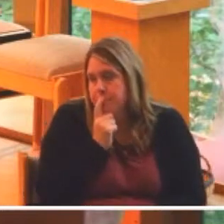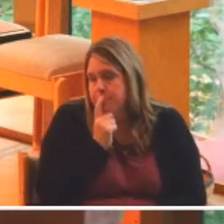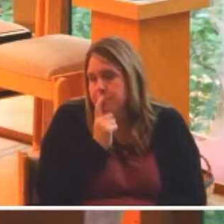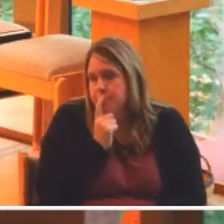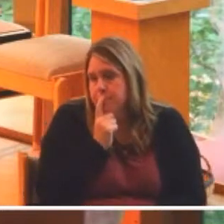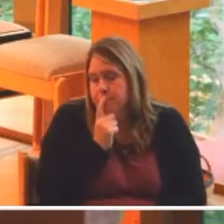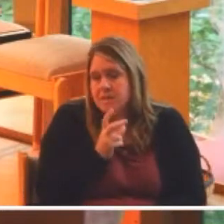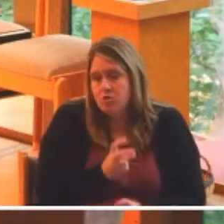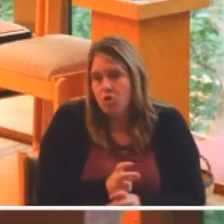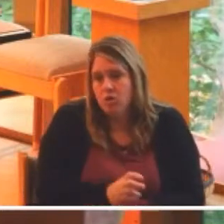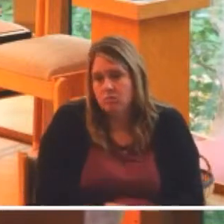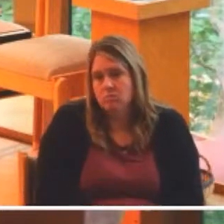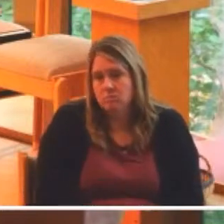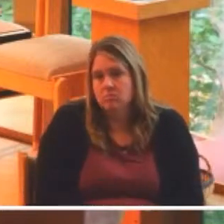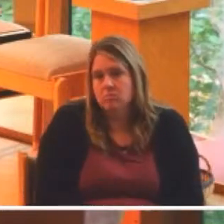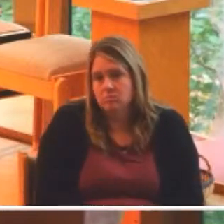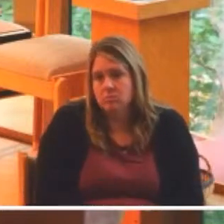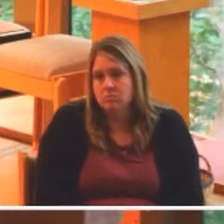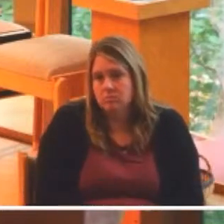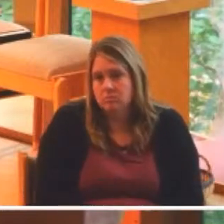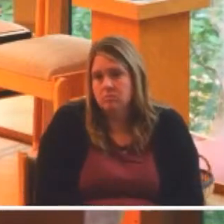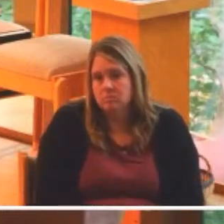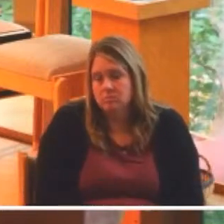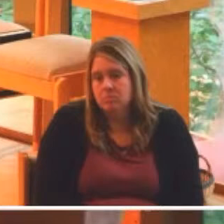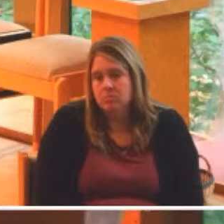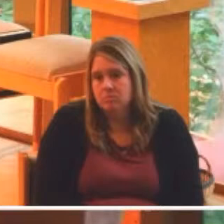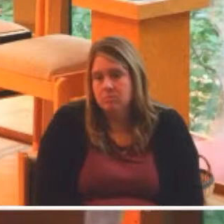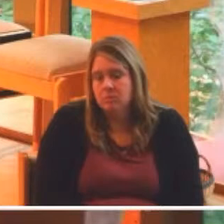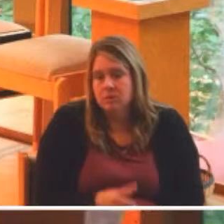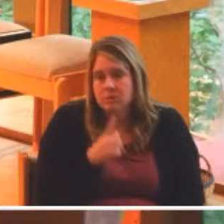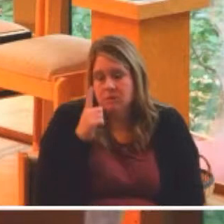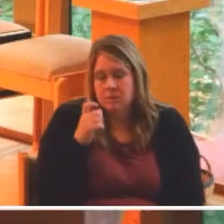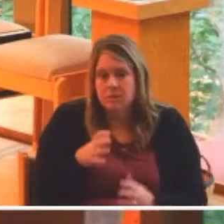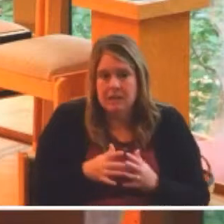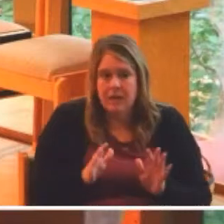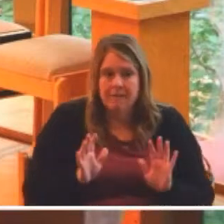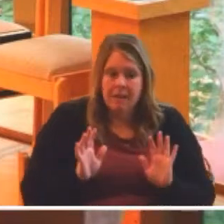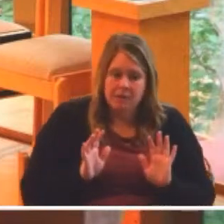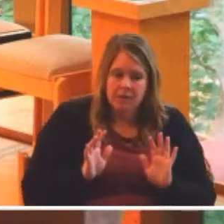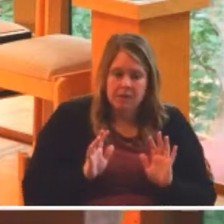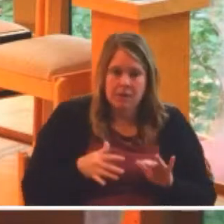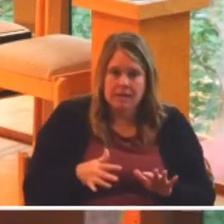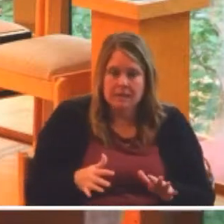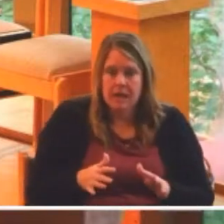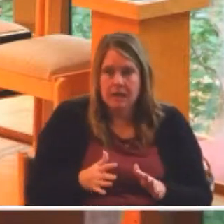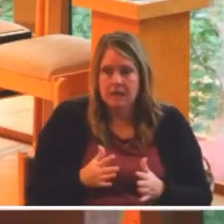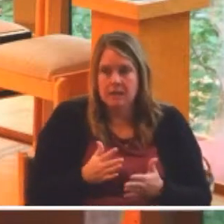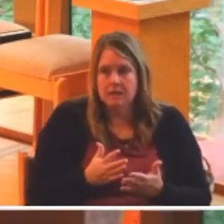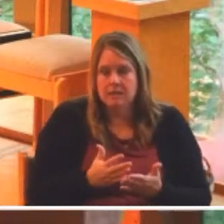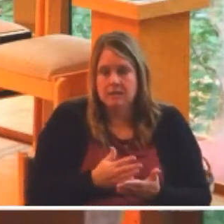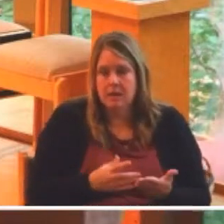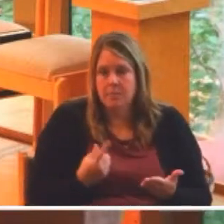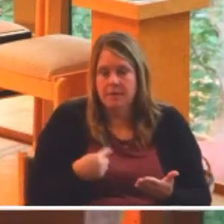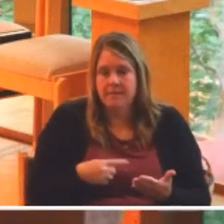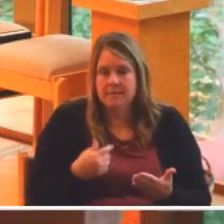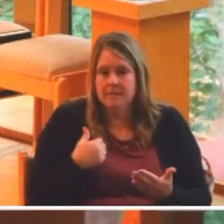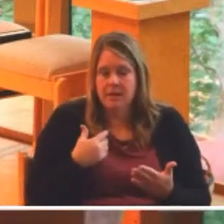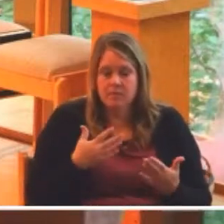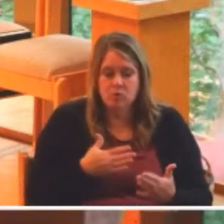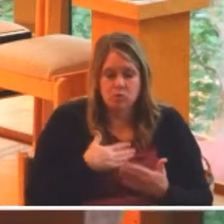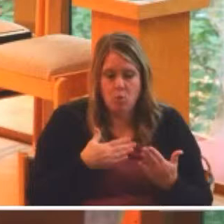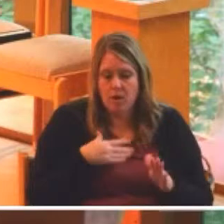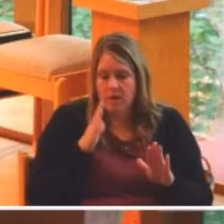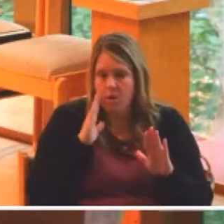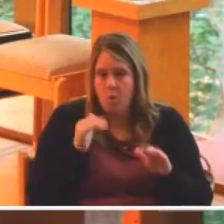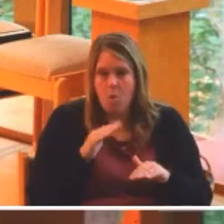It's hard. Because we enter this season with apprehension and anxiety, I think some of us with joy and hope, all that held